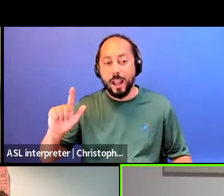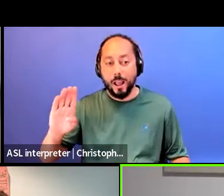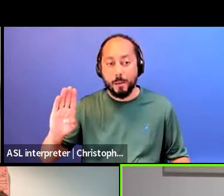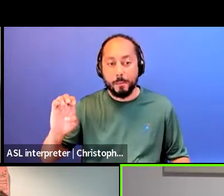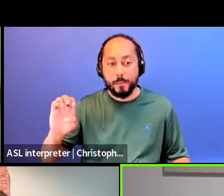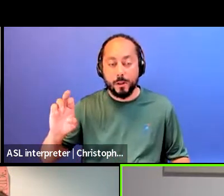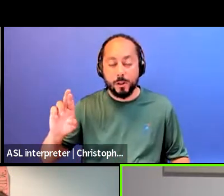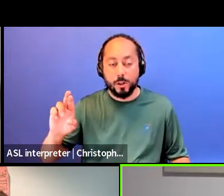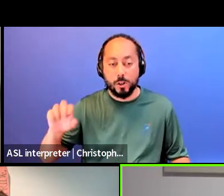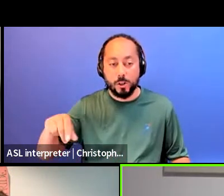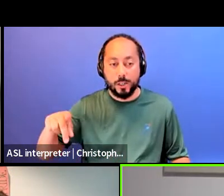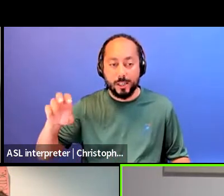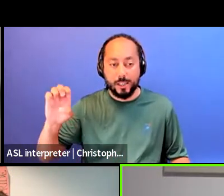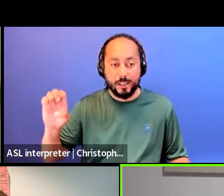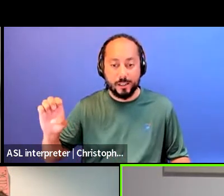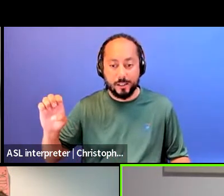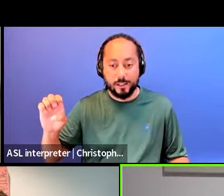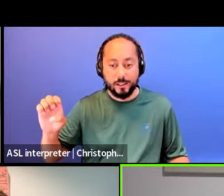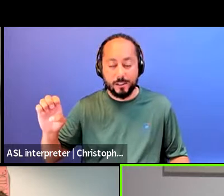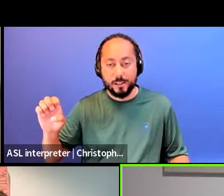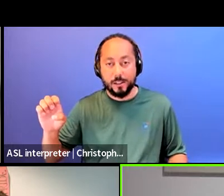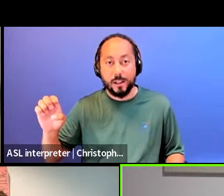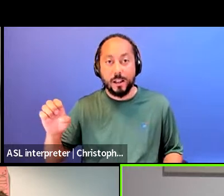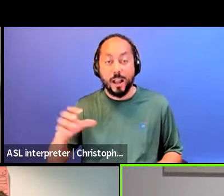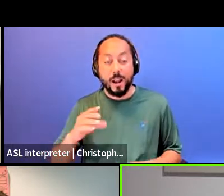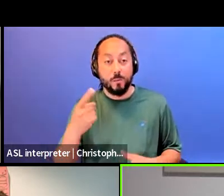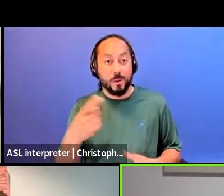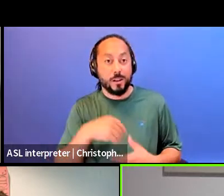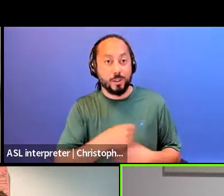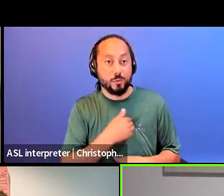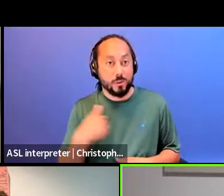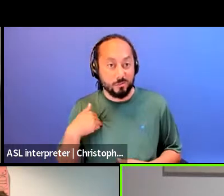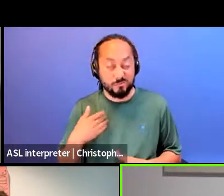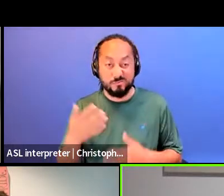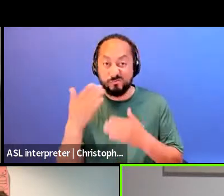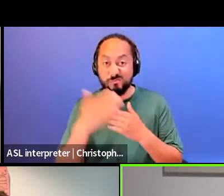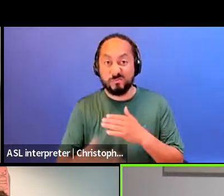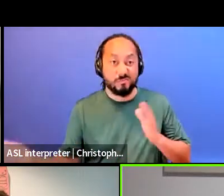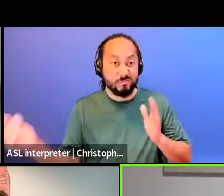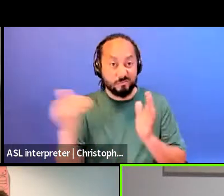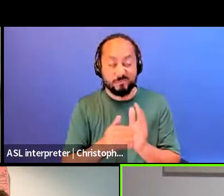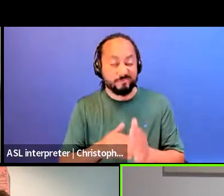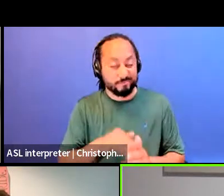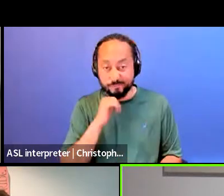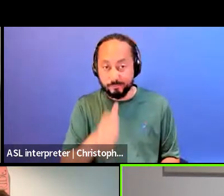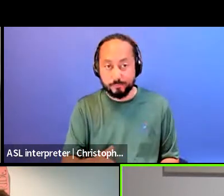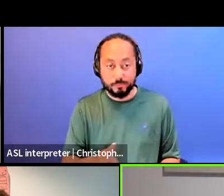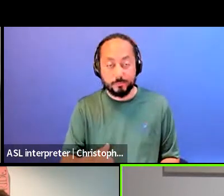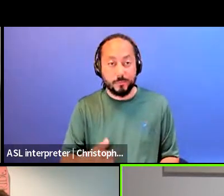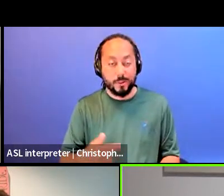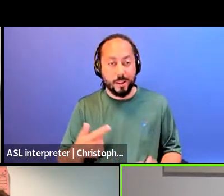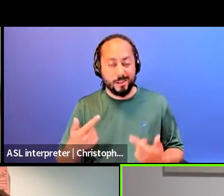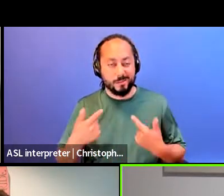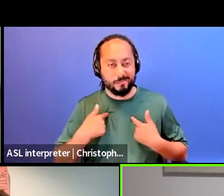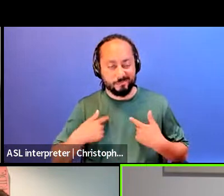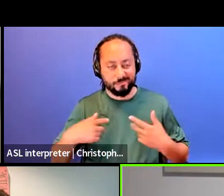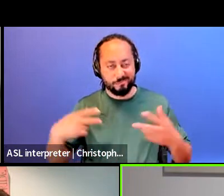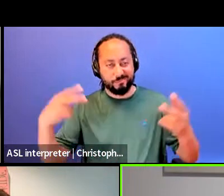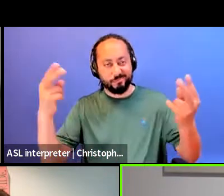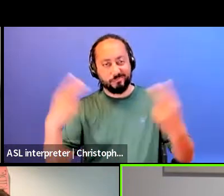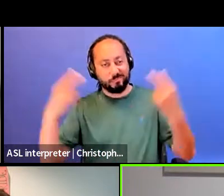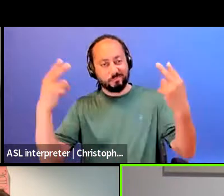and I never participated, participated in Pride again, because I was treated very poorly. Um, I was treated,